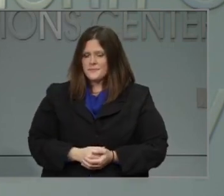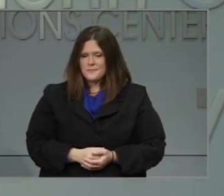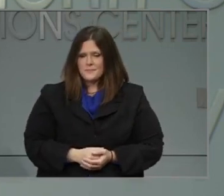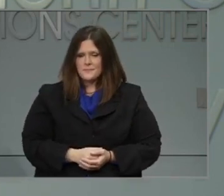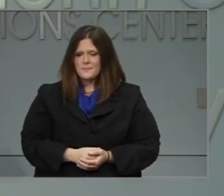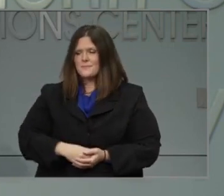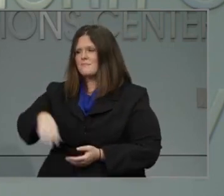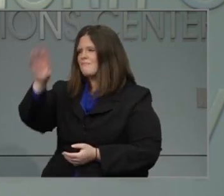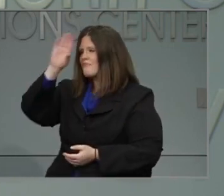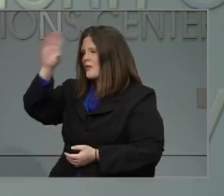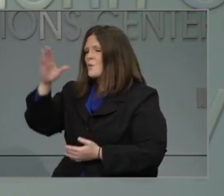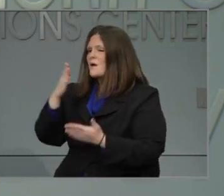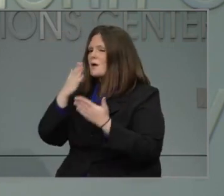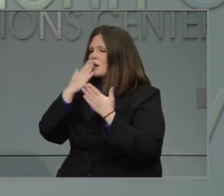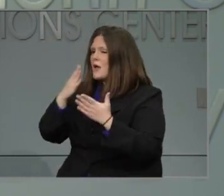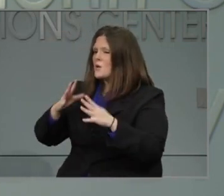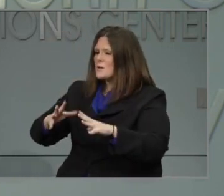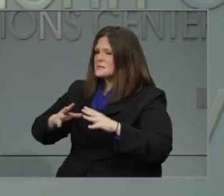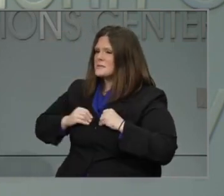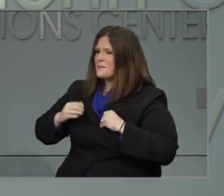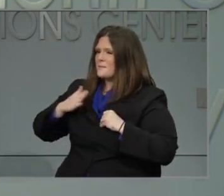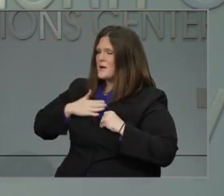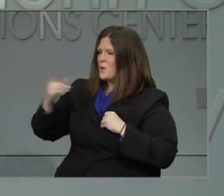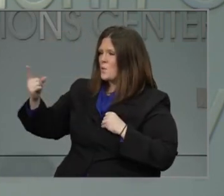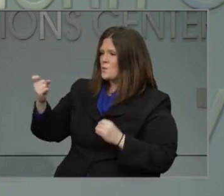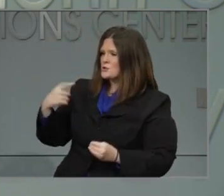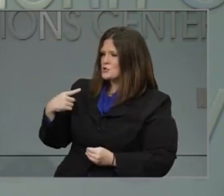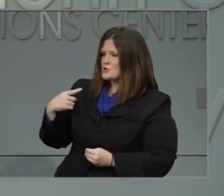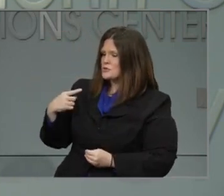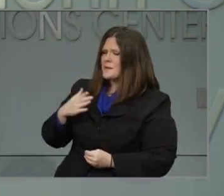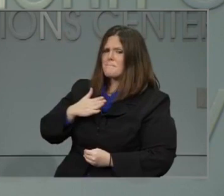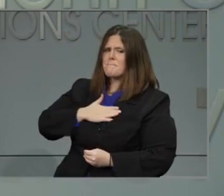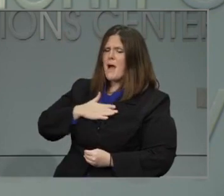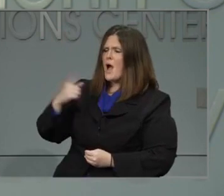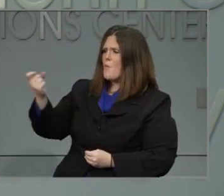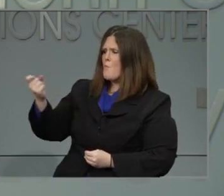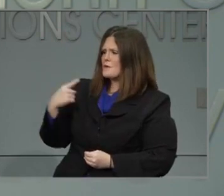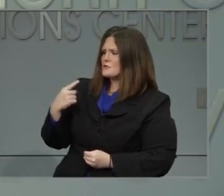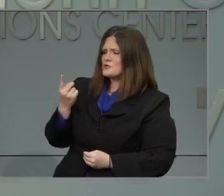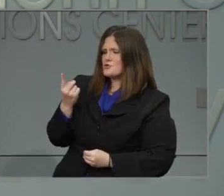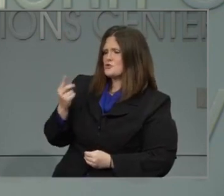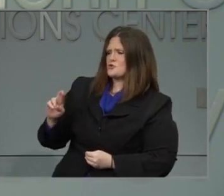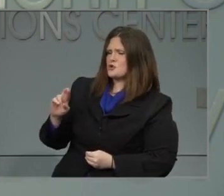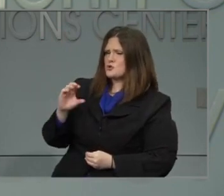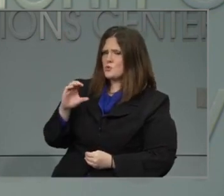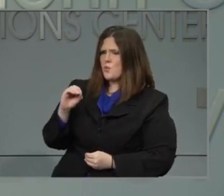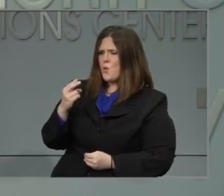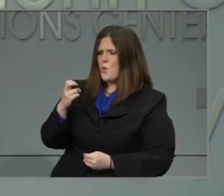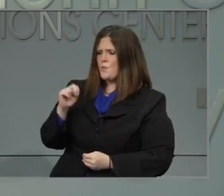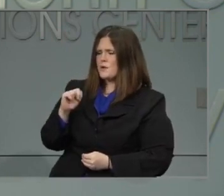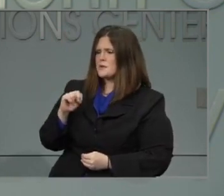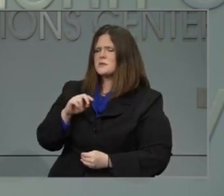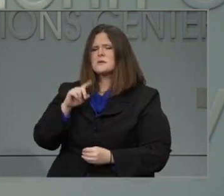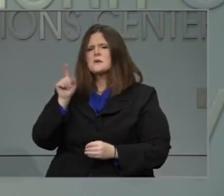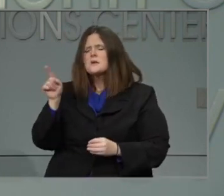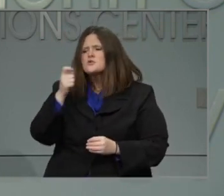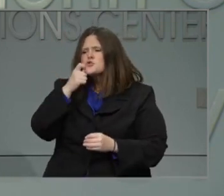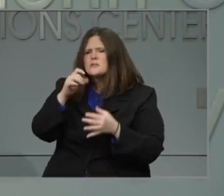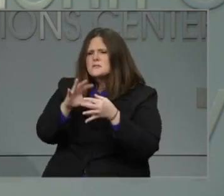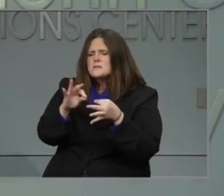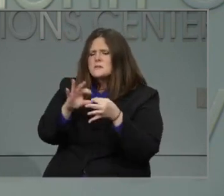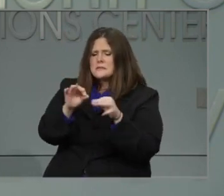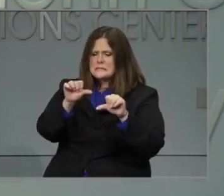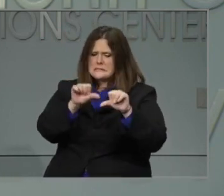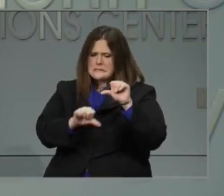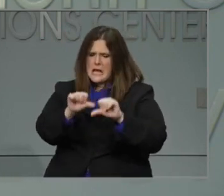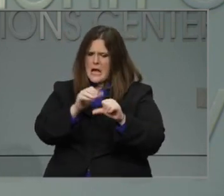Thank you for taking my question. My question is for Dr. Cohen. You just said that the science shows young children